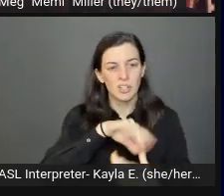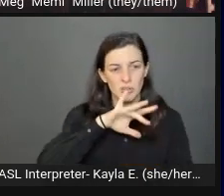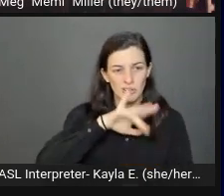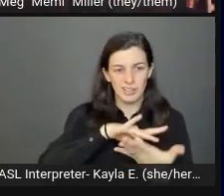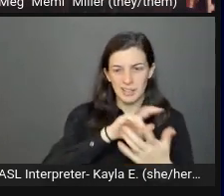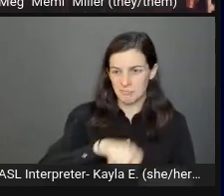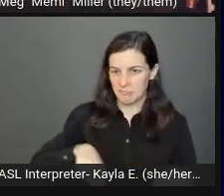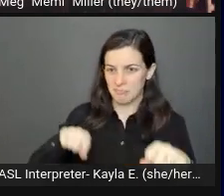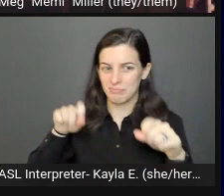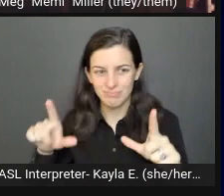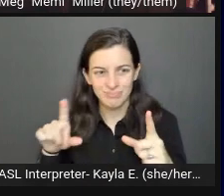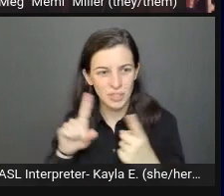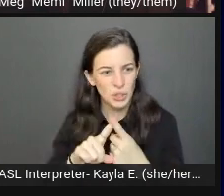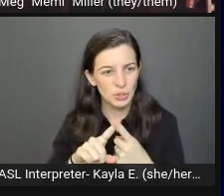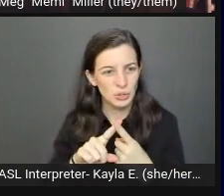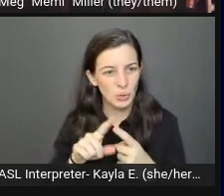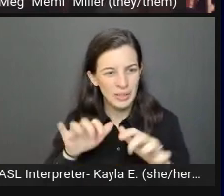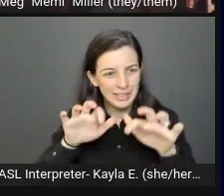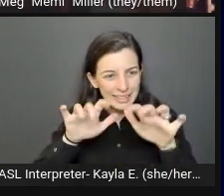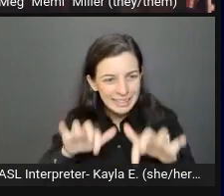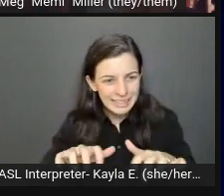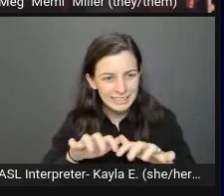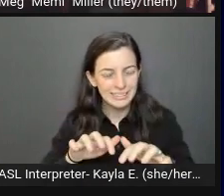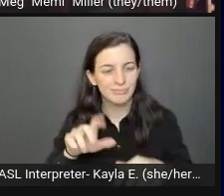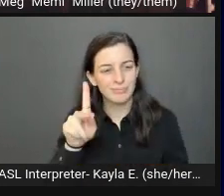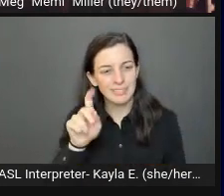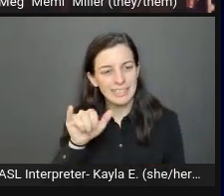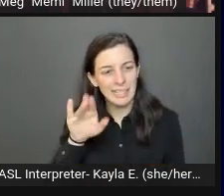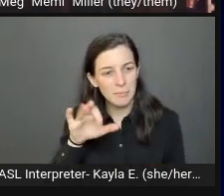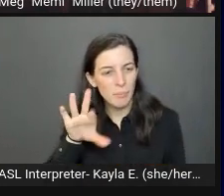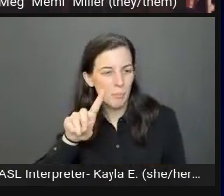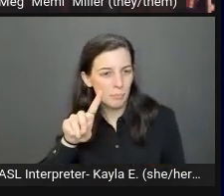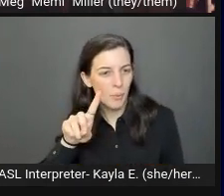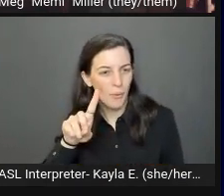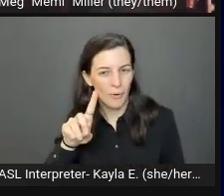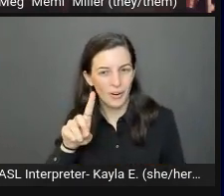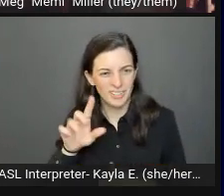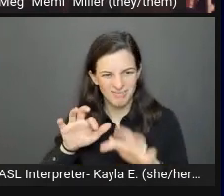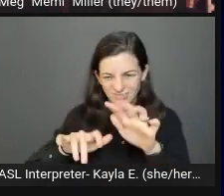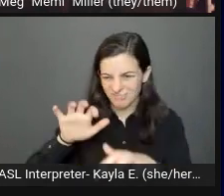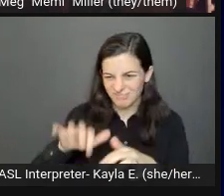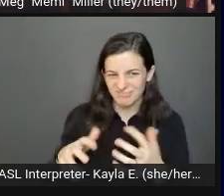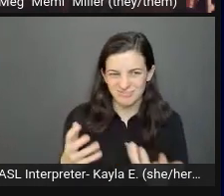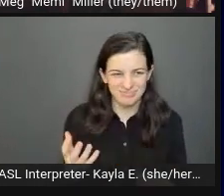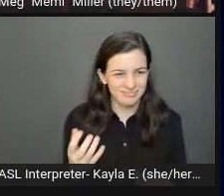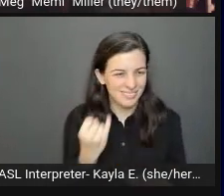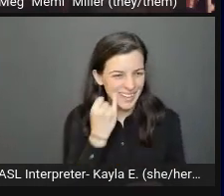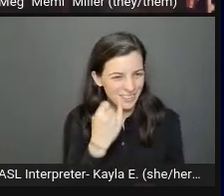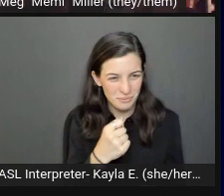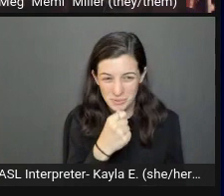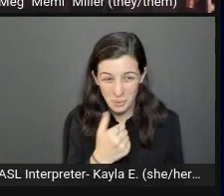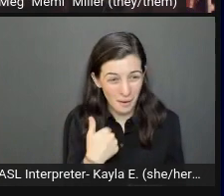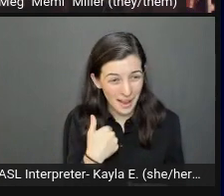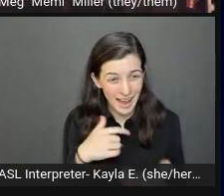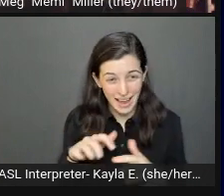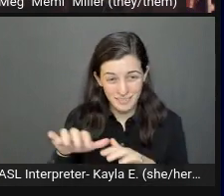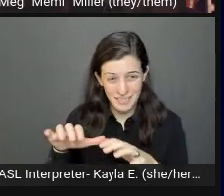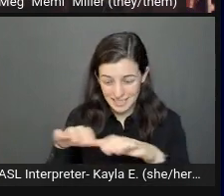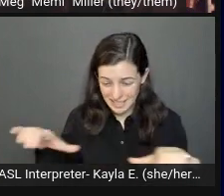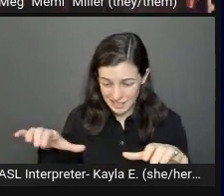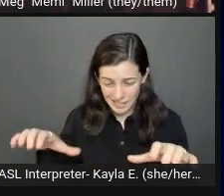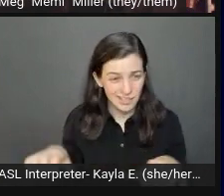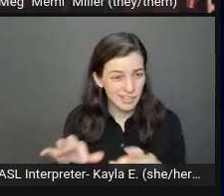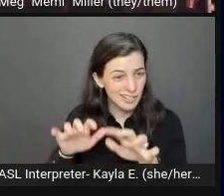-keyboard users who may not even realize this is a link unless they interacted with the image. And that's just something somebody casually scrolling